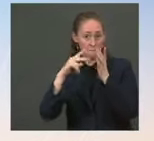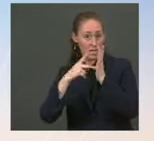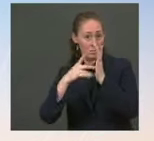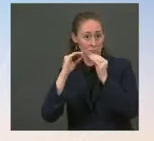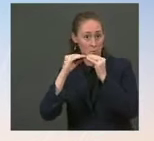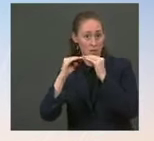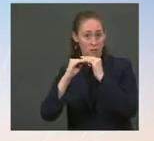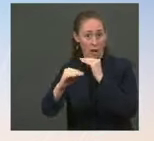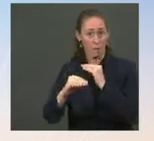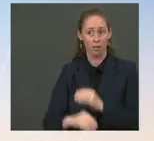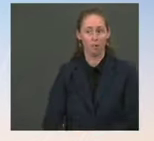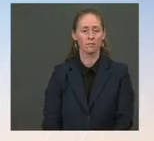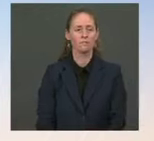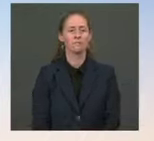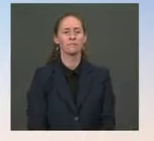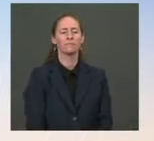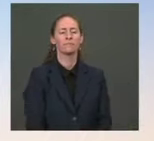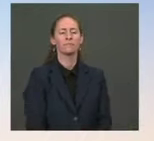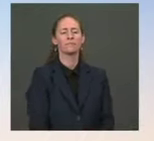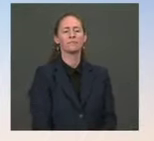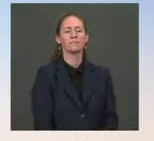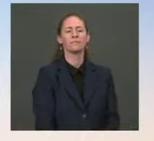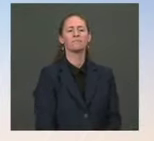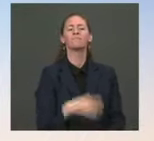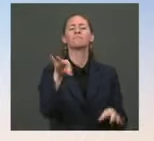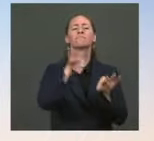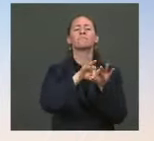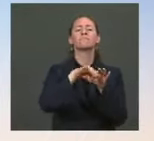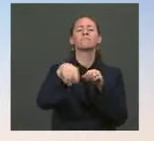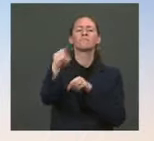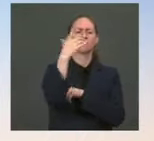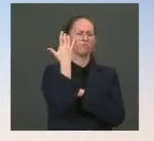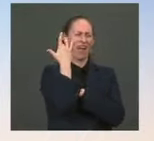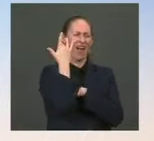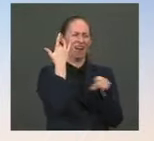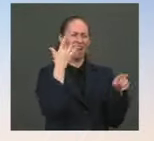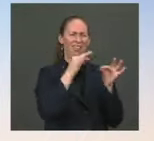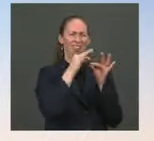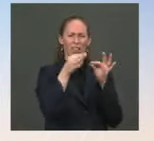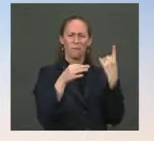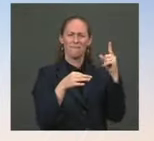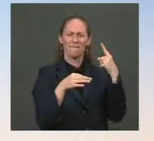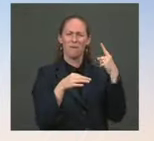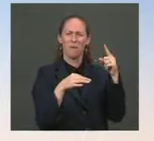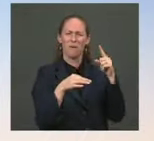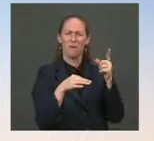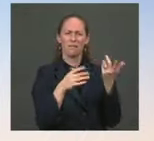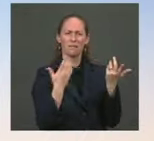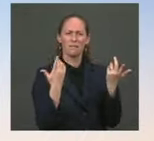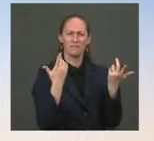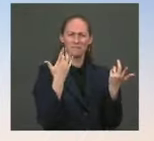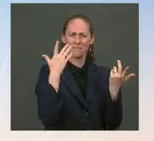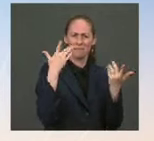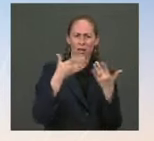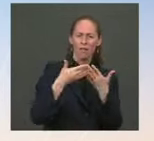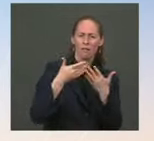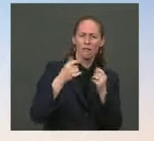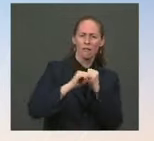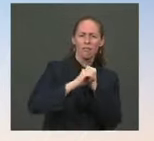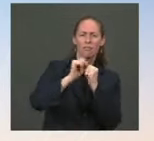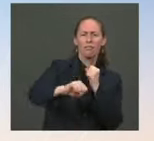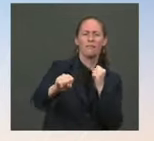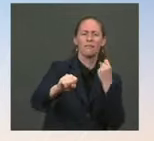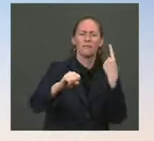at the best options, why kick the can down the road a couple of more weeks? Why create an